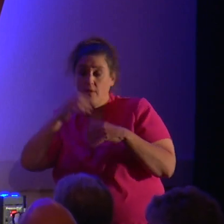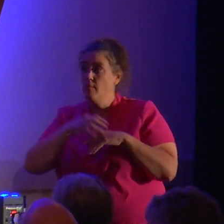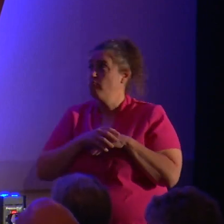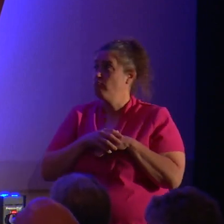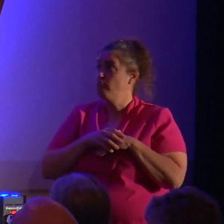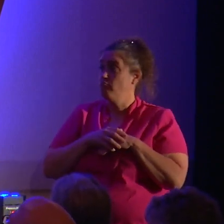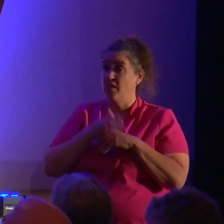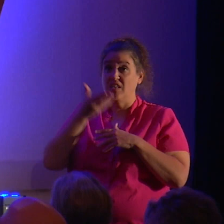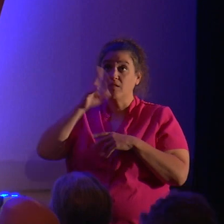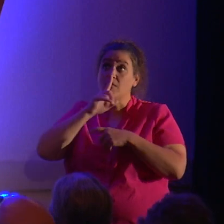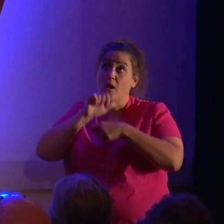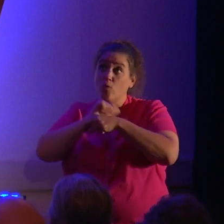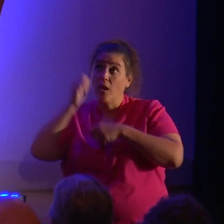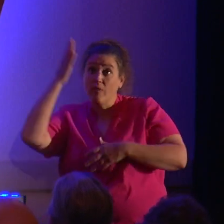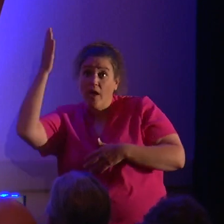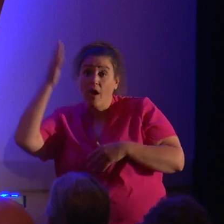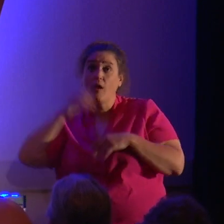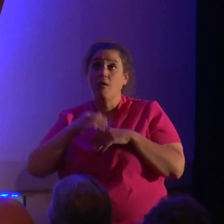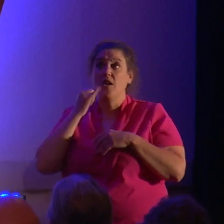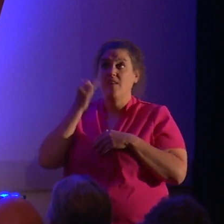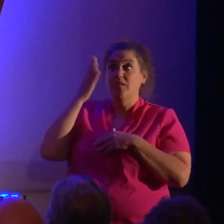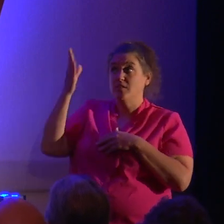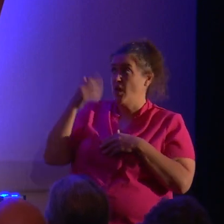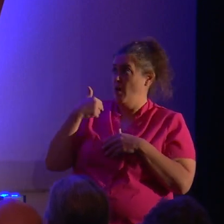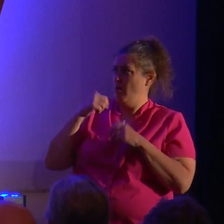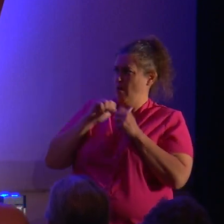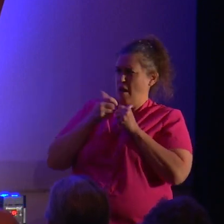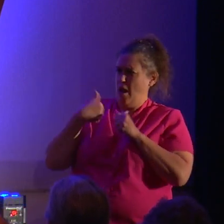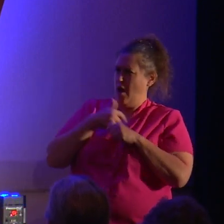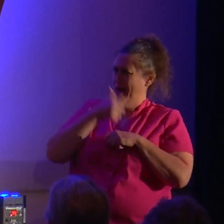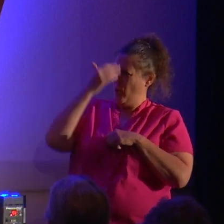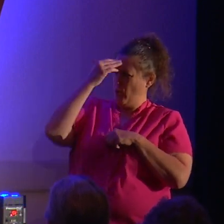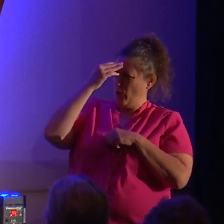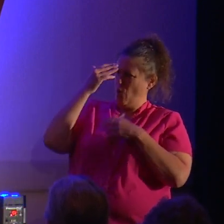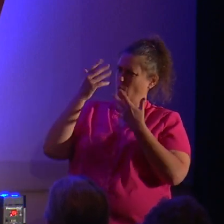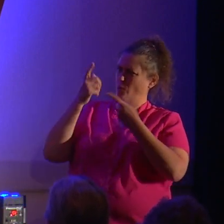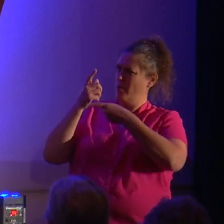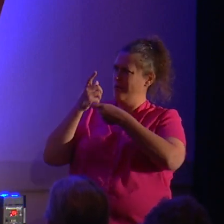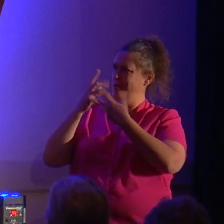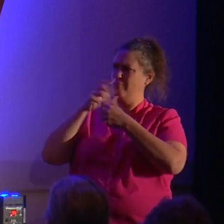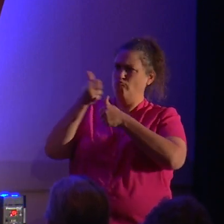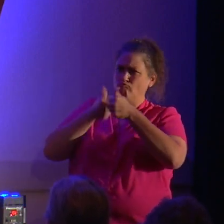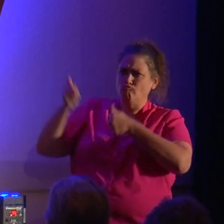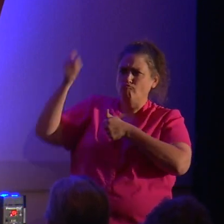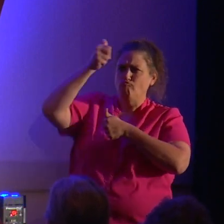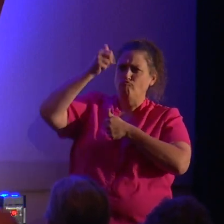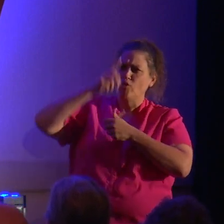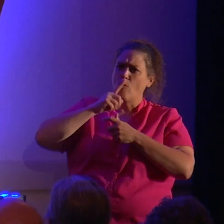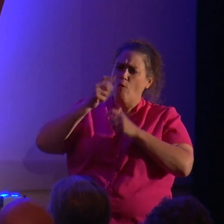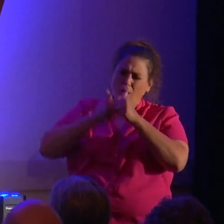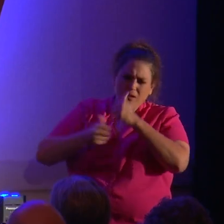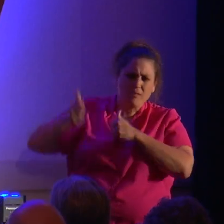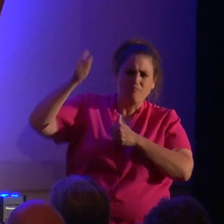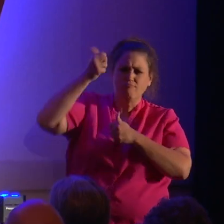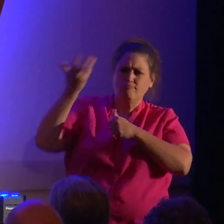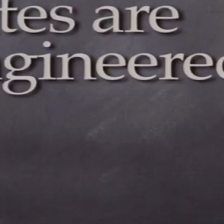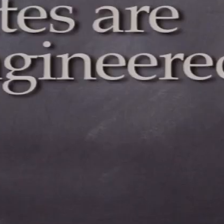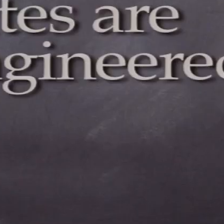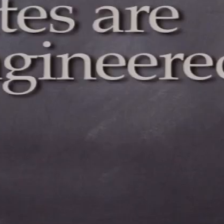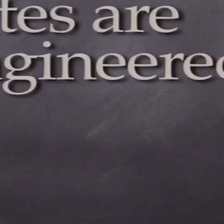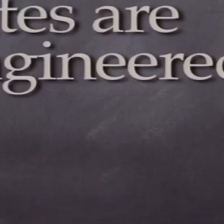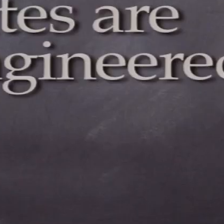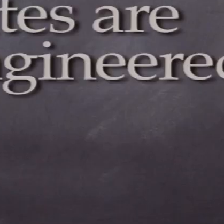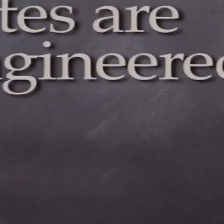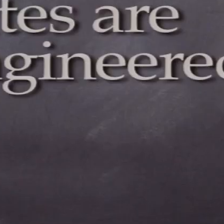exists, but even if he exists, how do we know if he's all-knowing? How do we know if he's omnipotent or omnibenevolent? The